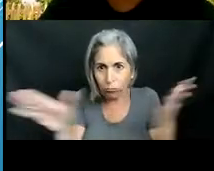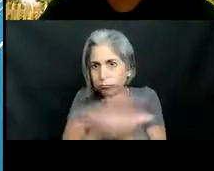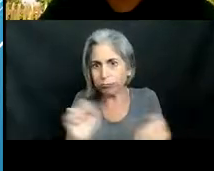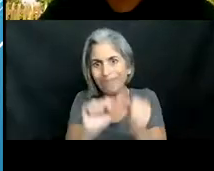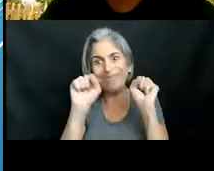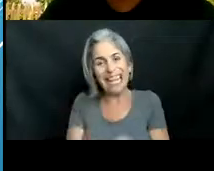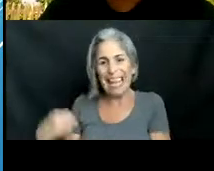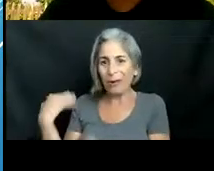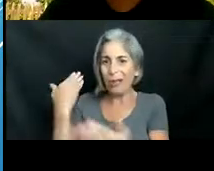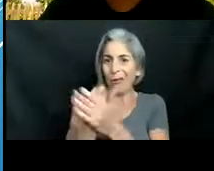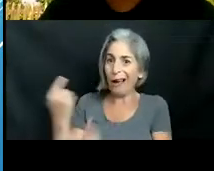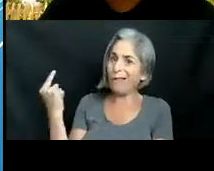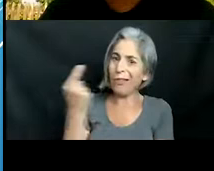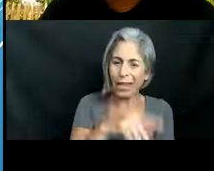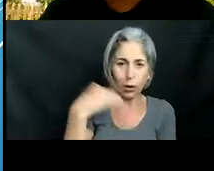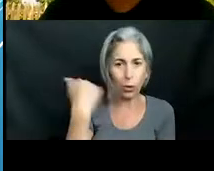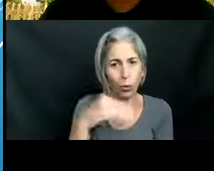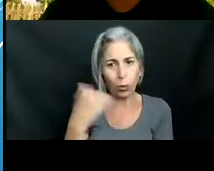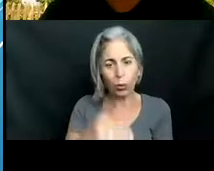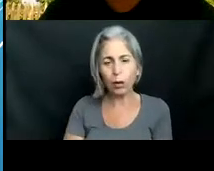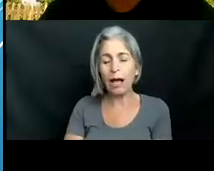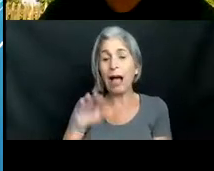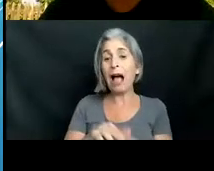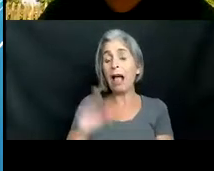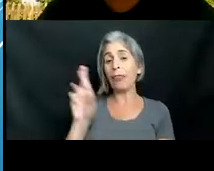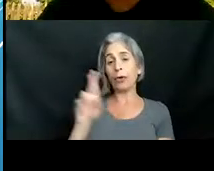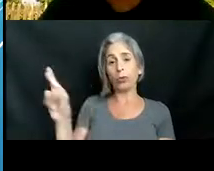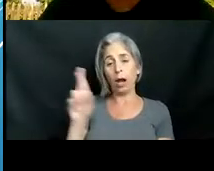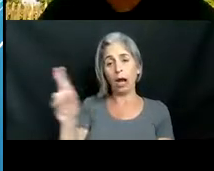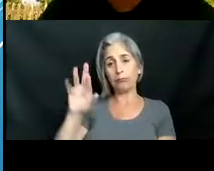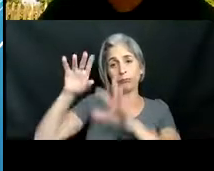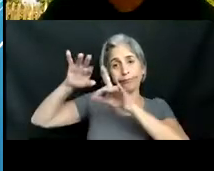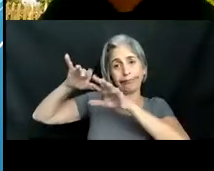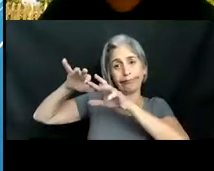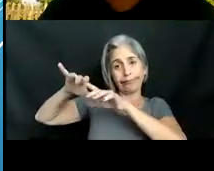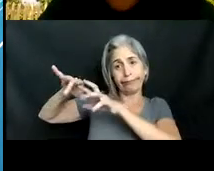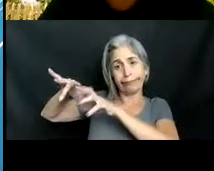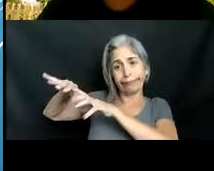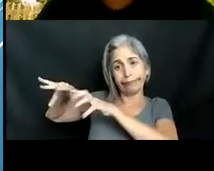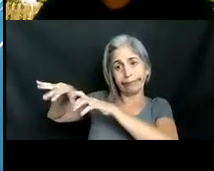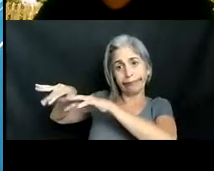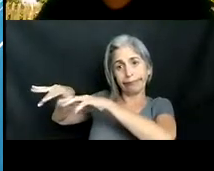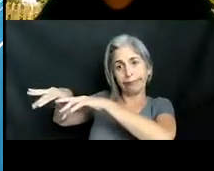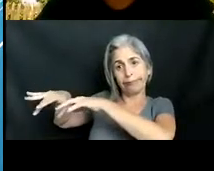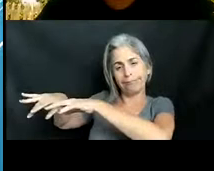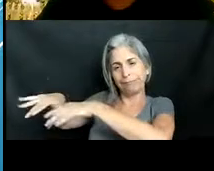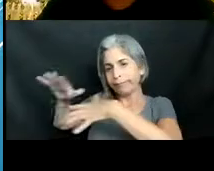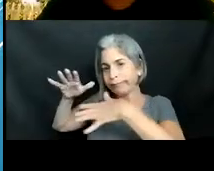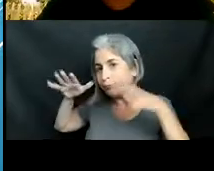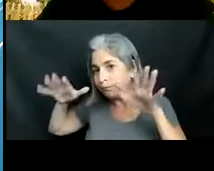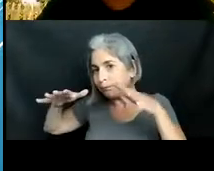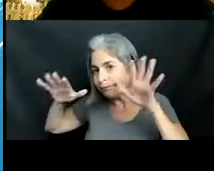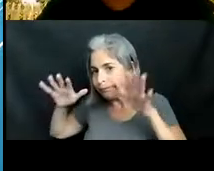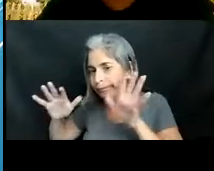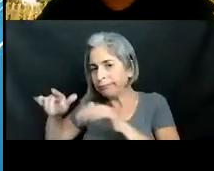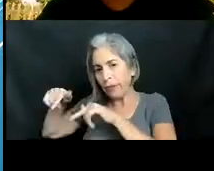there over here on the right is where they are spreading to right now where they're not necessarily supposed to be where they're invasive um